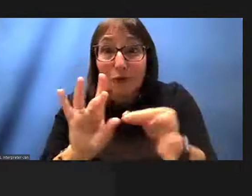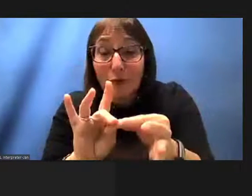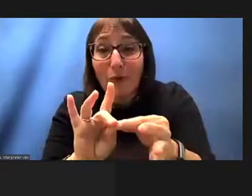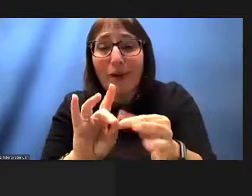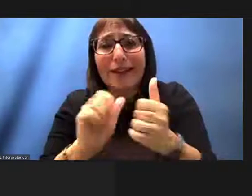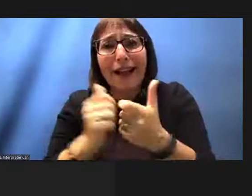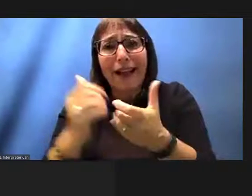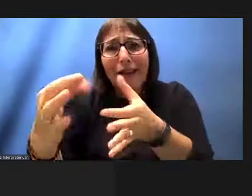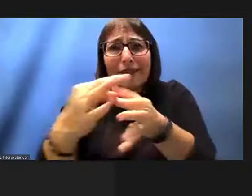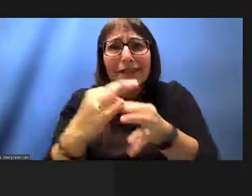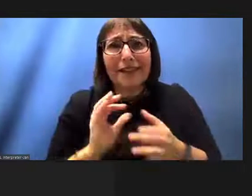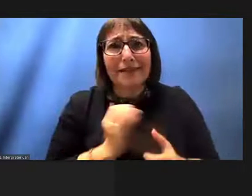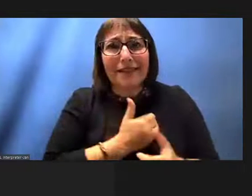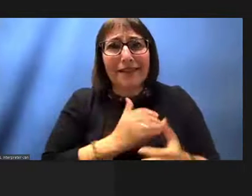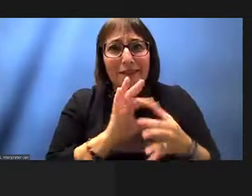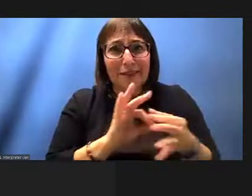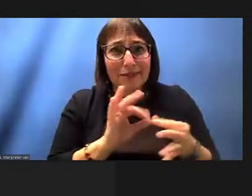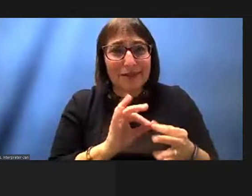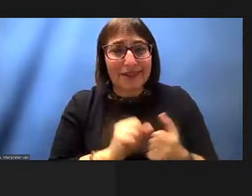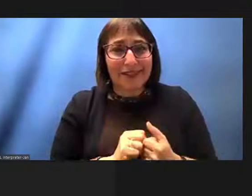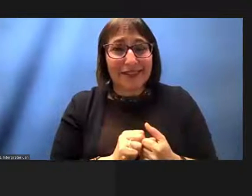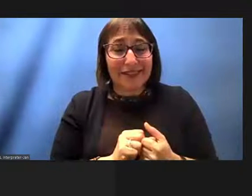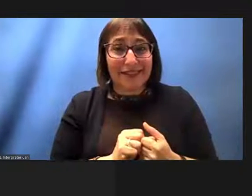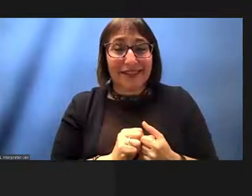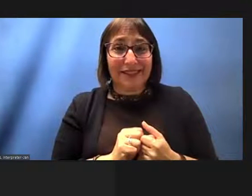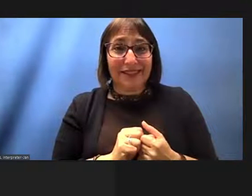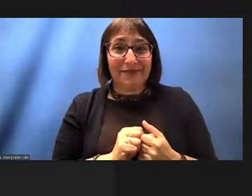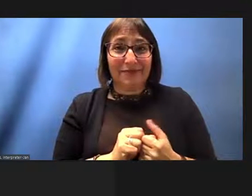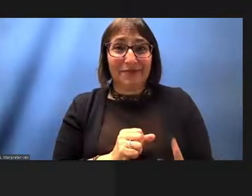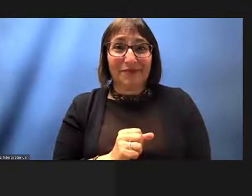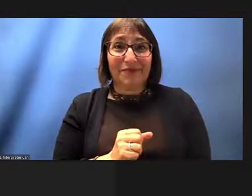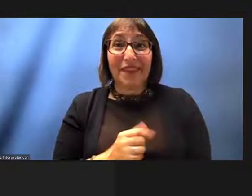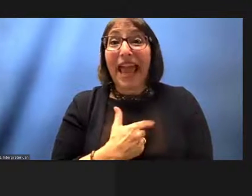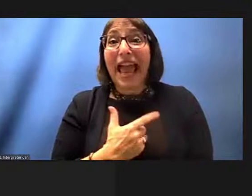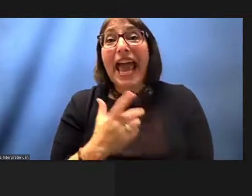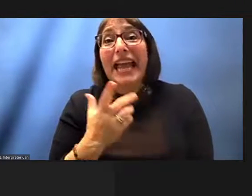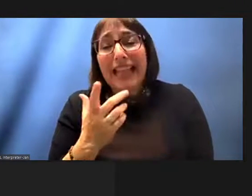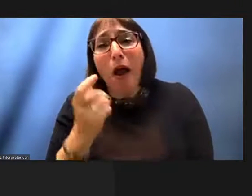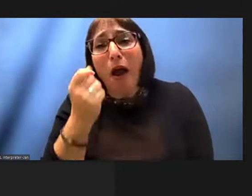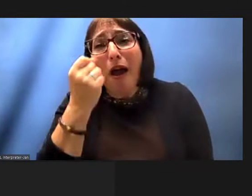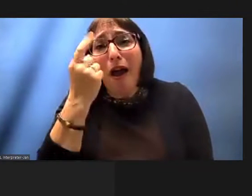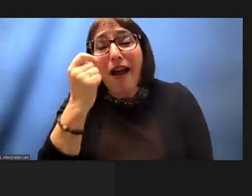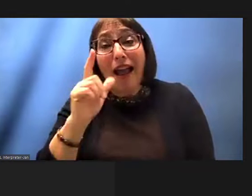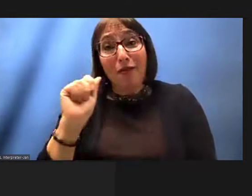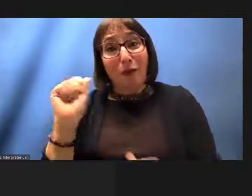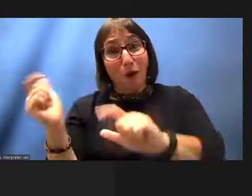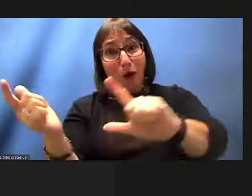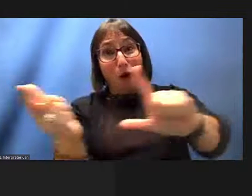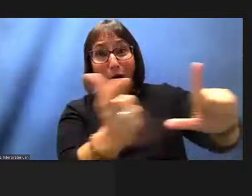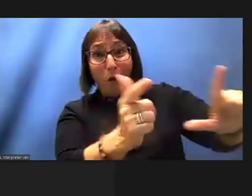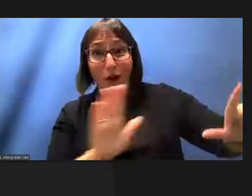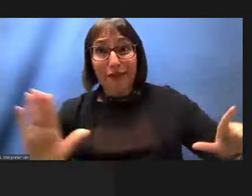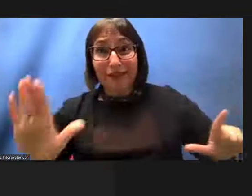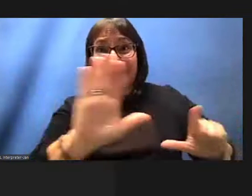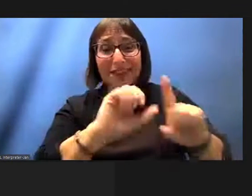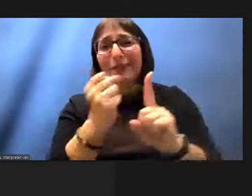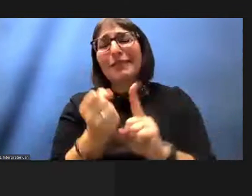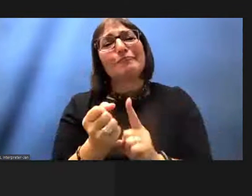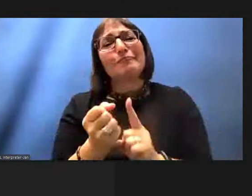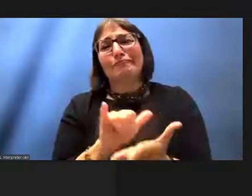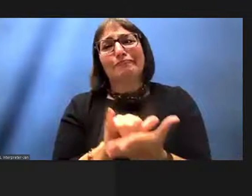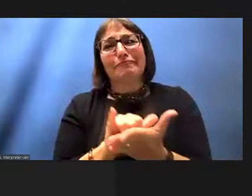we cannot know every the the empathize with everybody's situation so we're going to try and uh